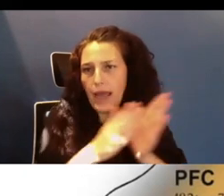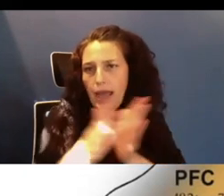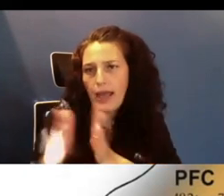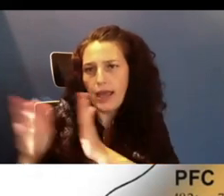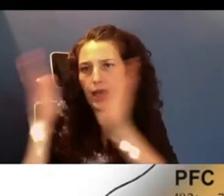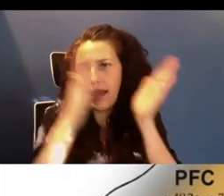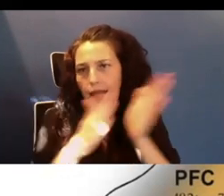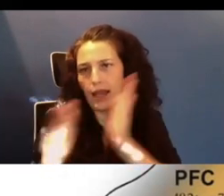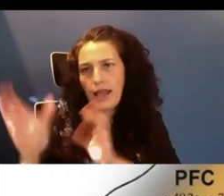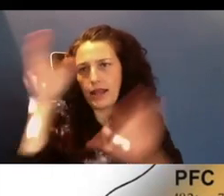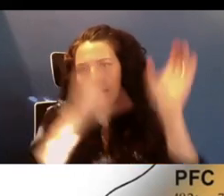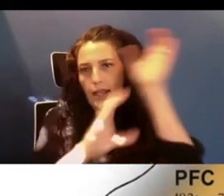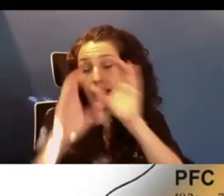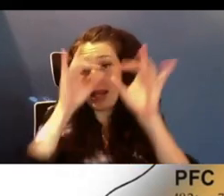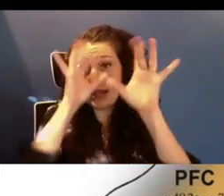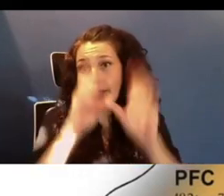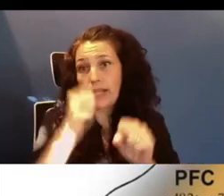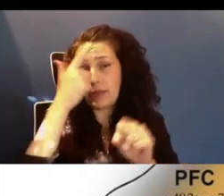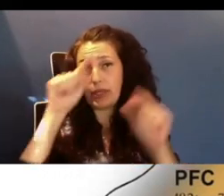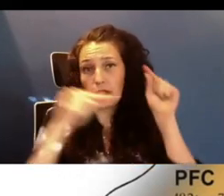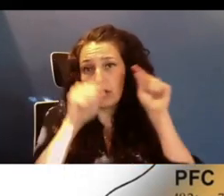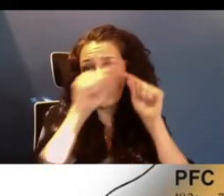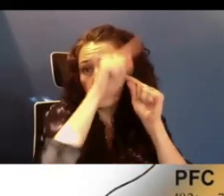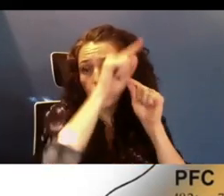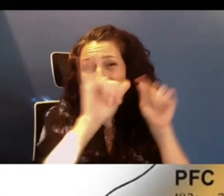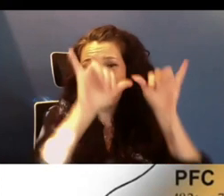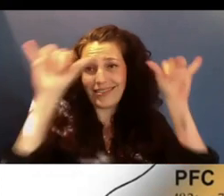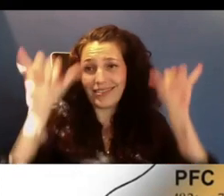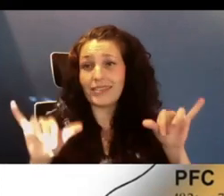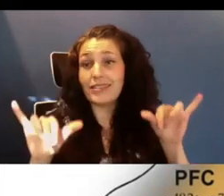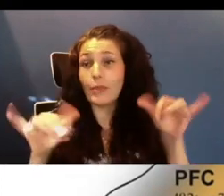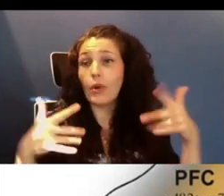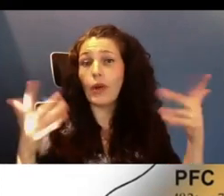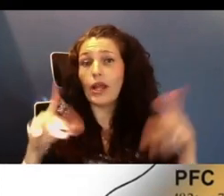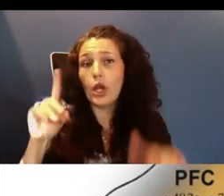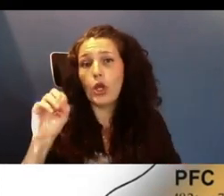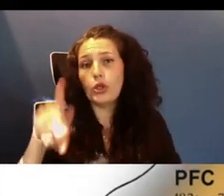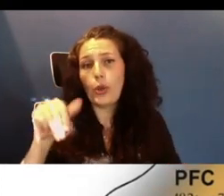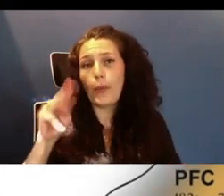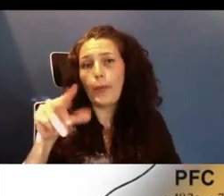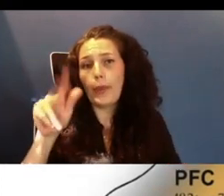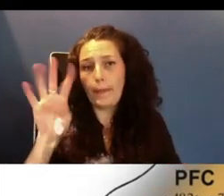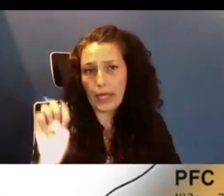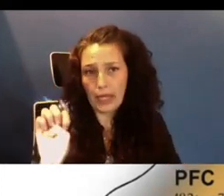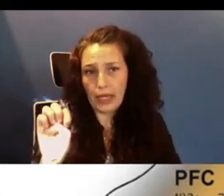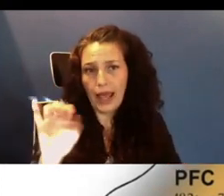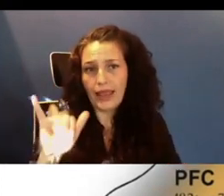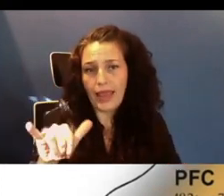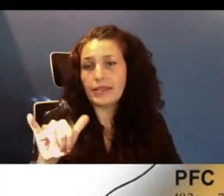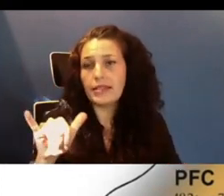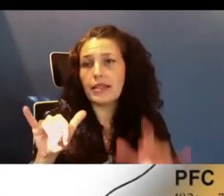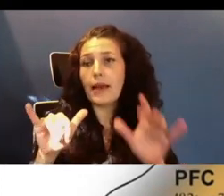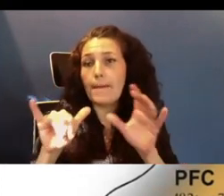one that I'm showing here, which is a system of dopamine signaling. So dopamine is the molecule